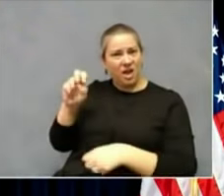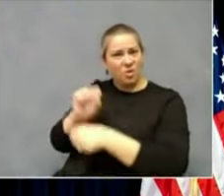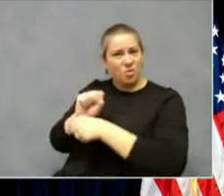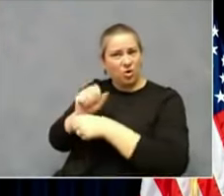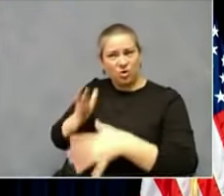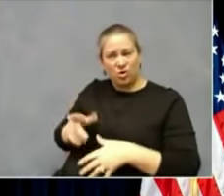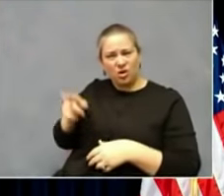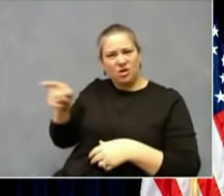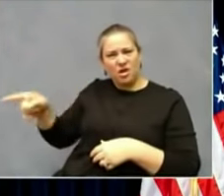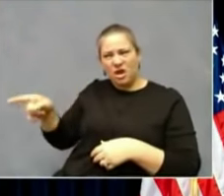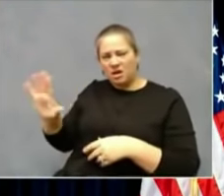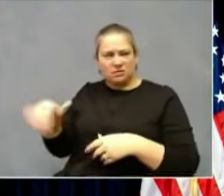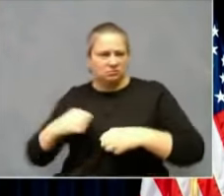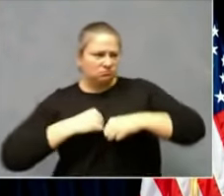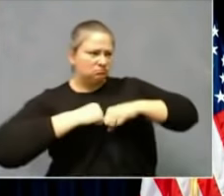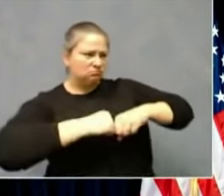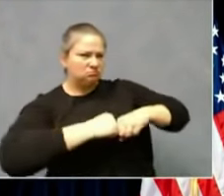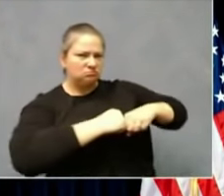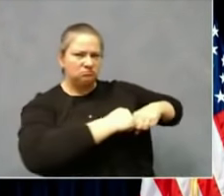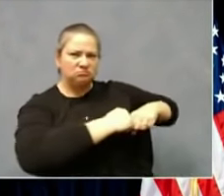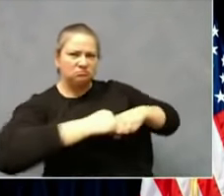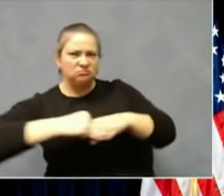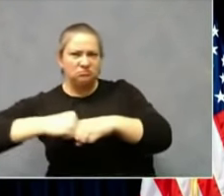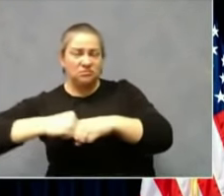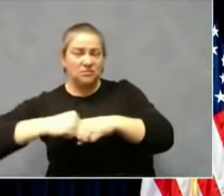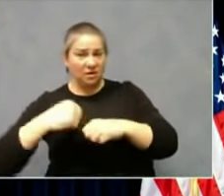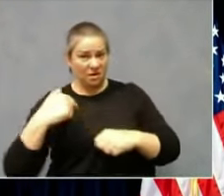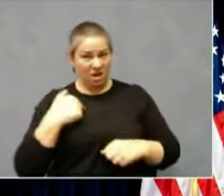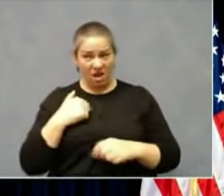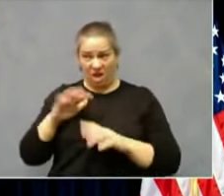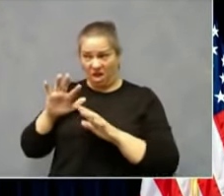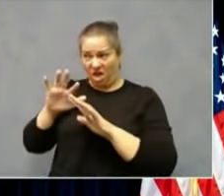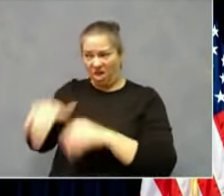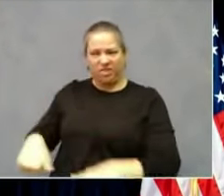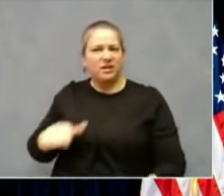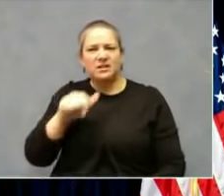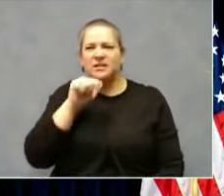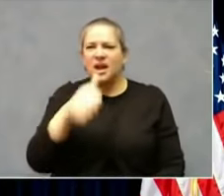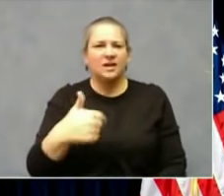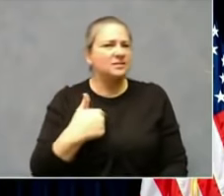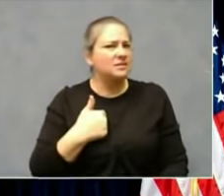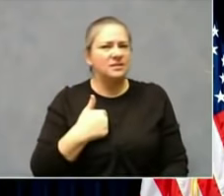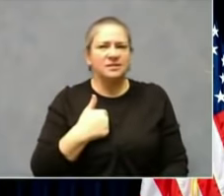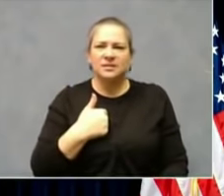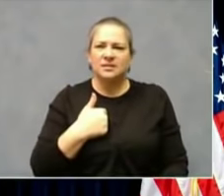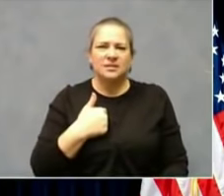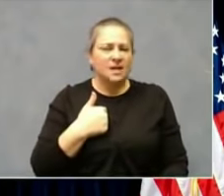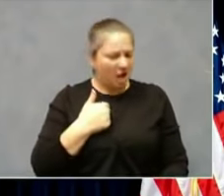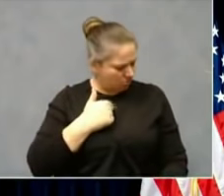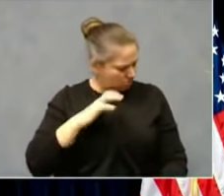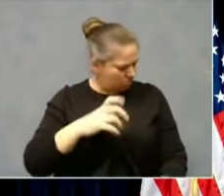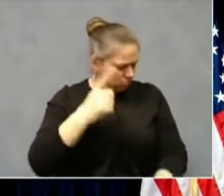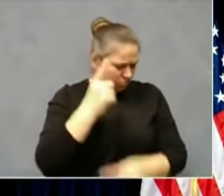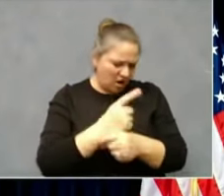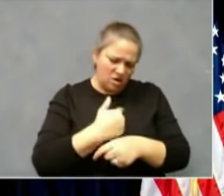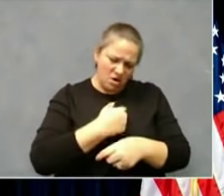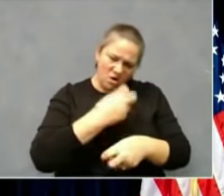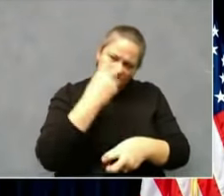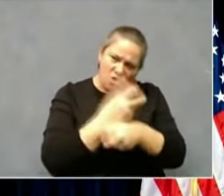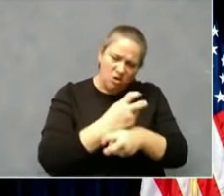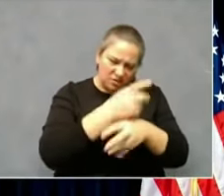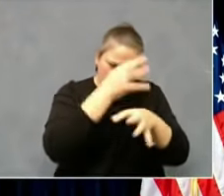I will stand with them and I will make difficult decisions it takes to make sure that our health care system